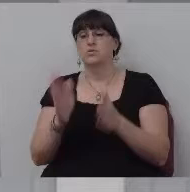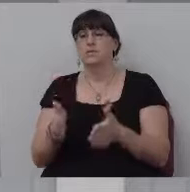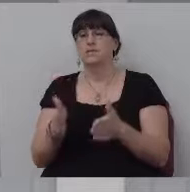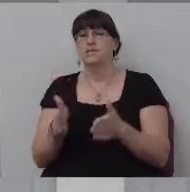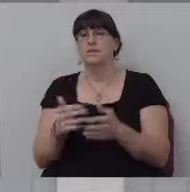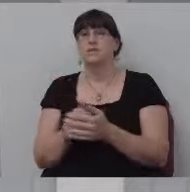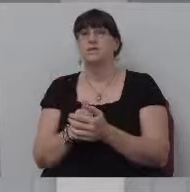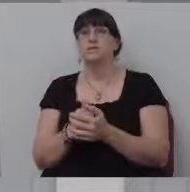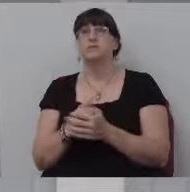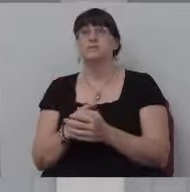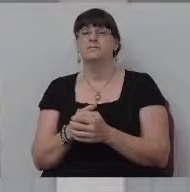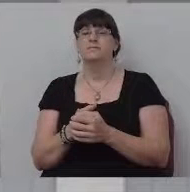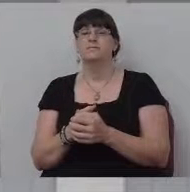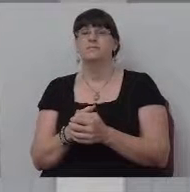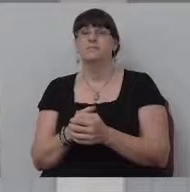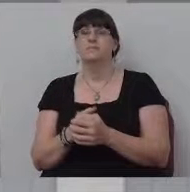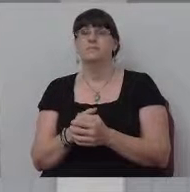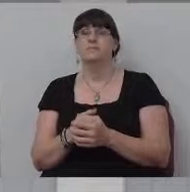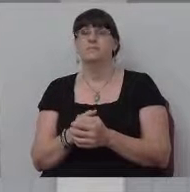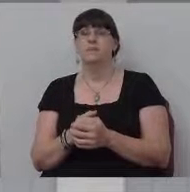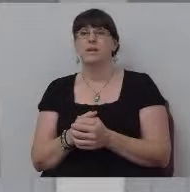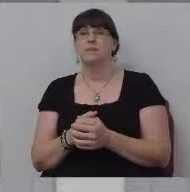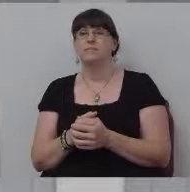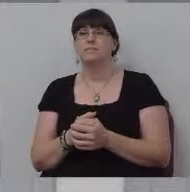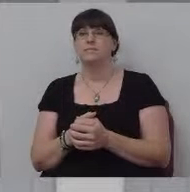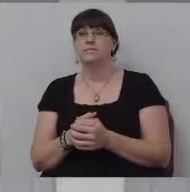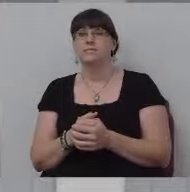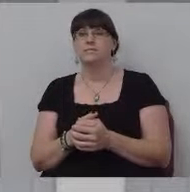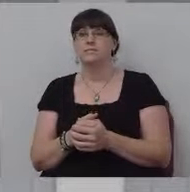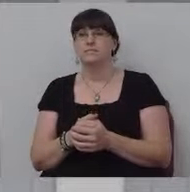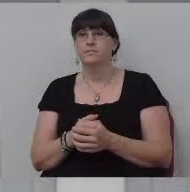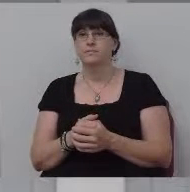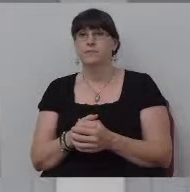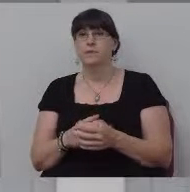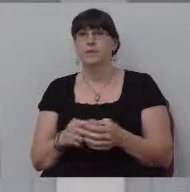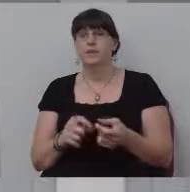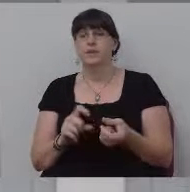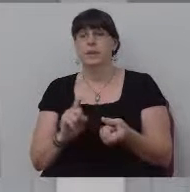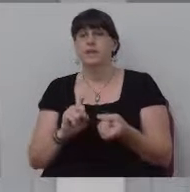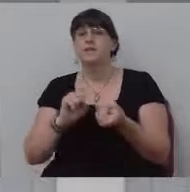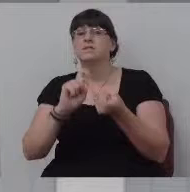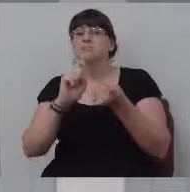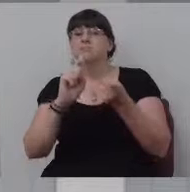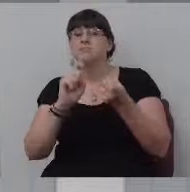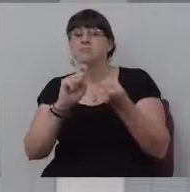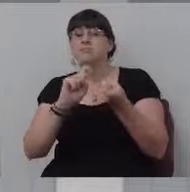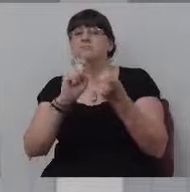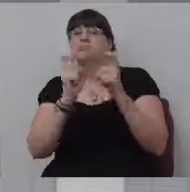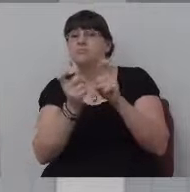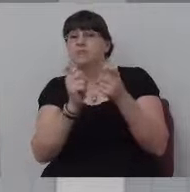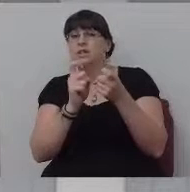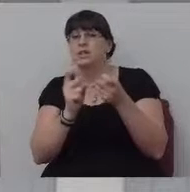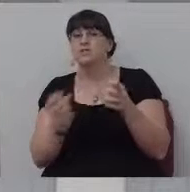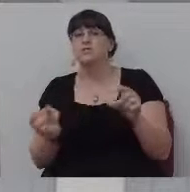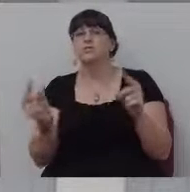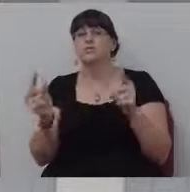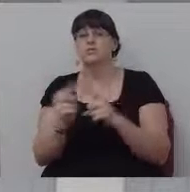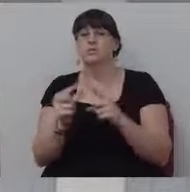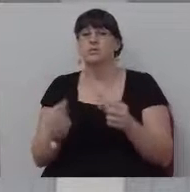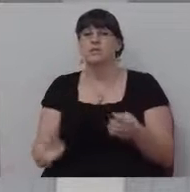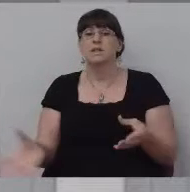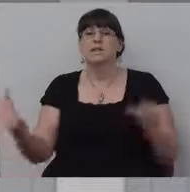version, when they did that, they took those words, they, they turned those words that they supplied, they put them in